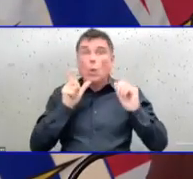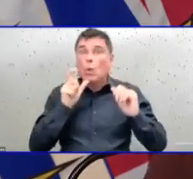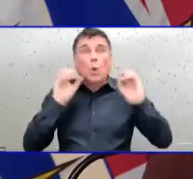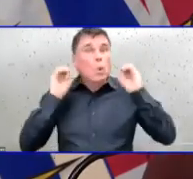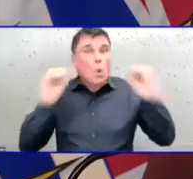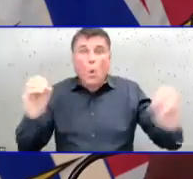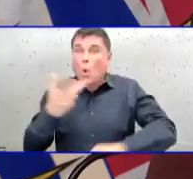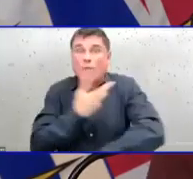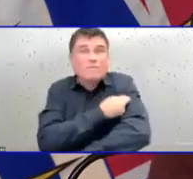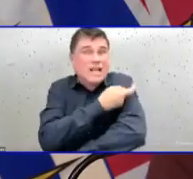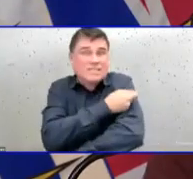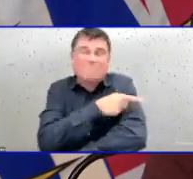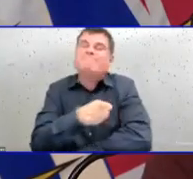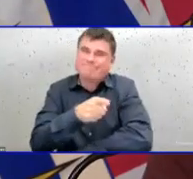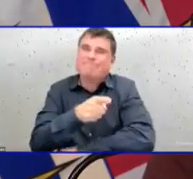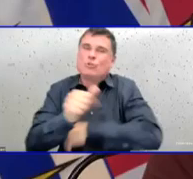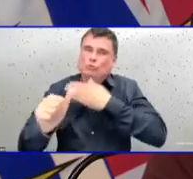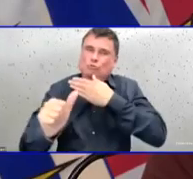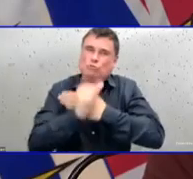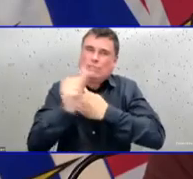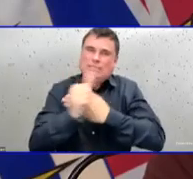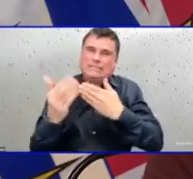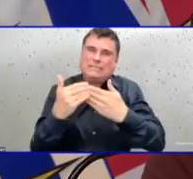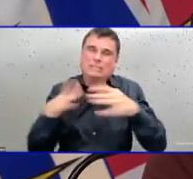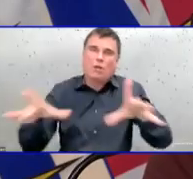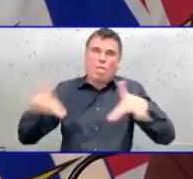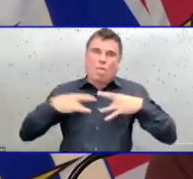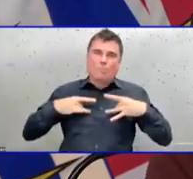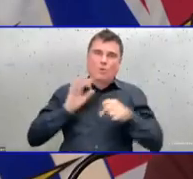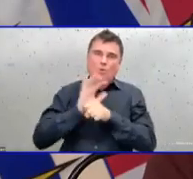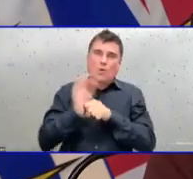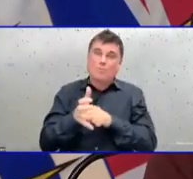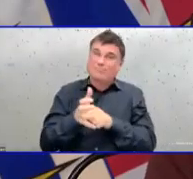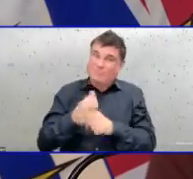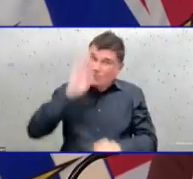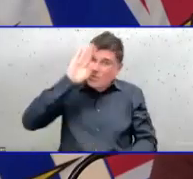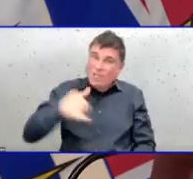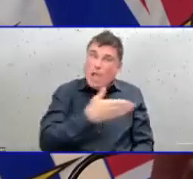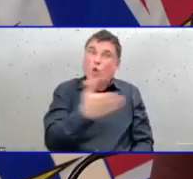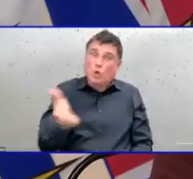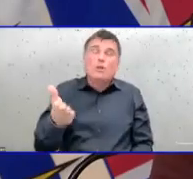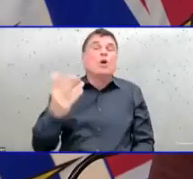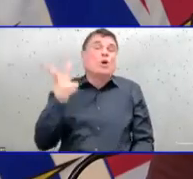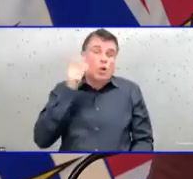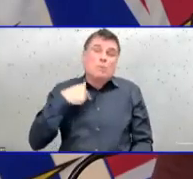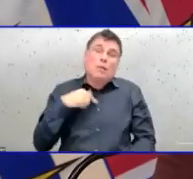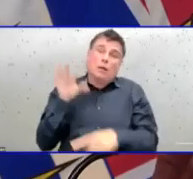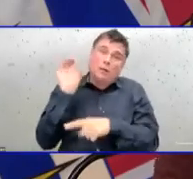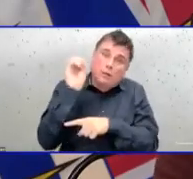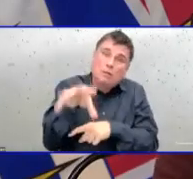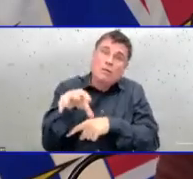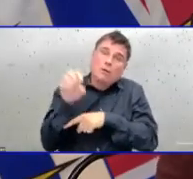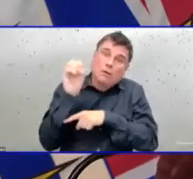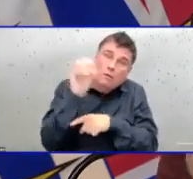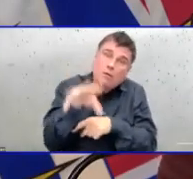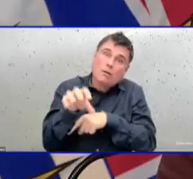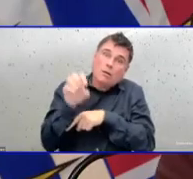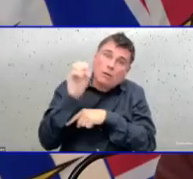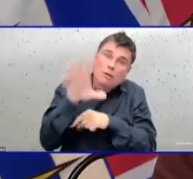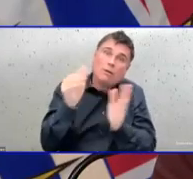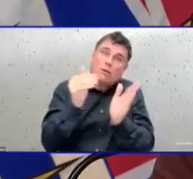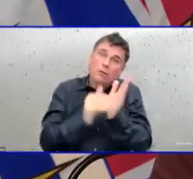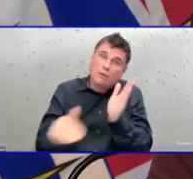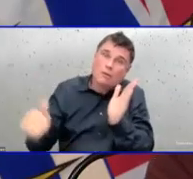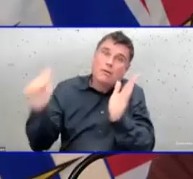this. We've heard the Minister say this over and over. But this is showing us how important and how protective and